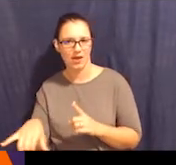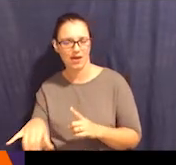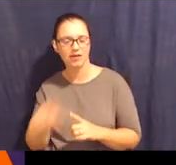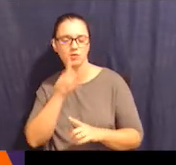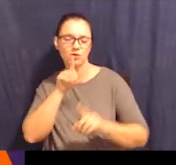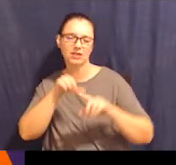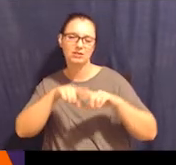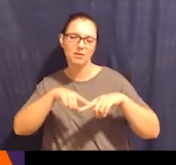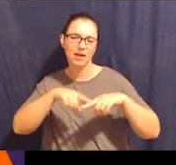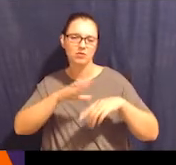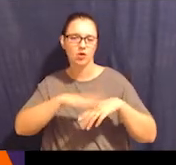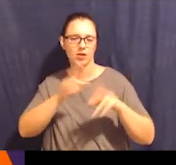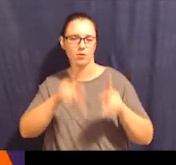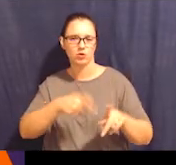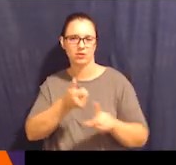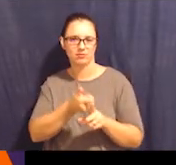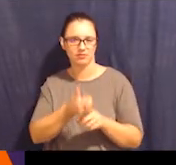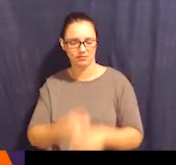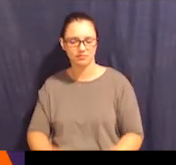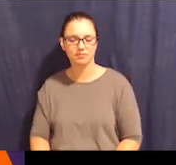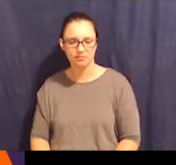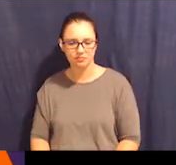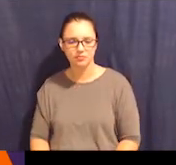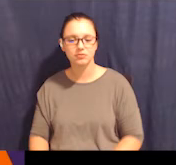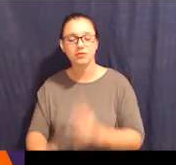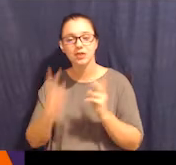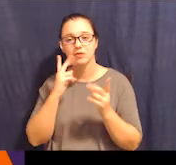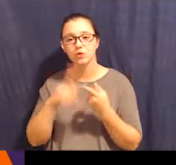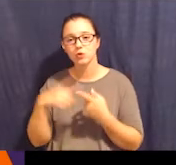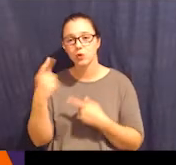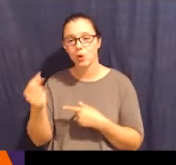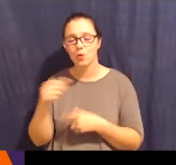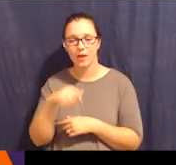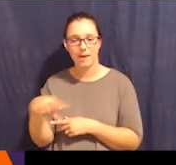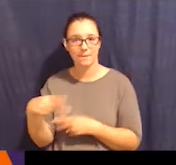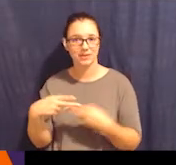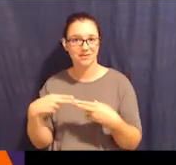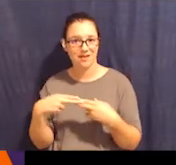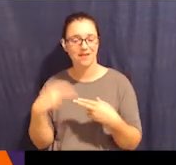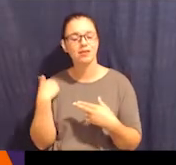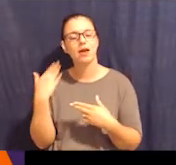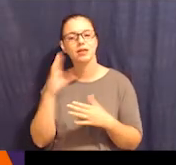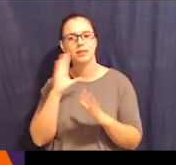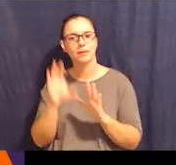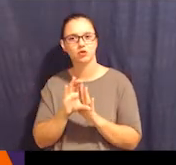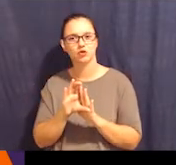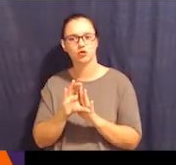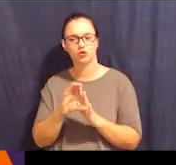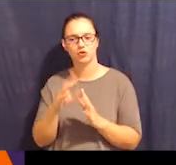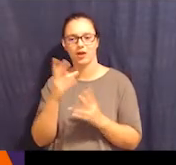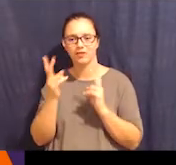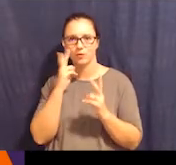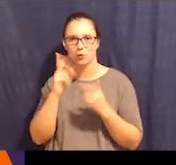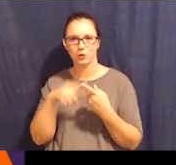Go app slide just has a picture of the Visuals to Go logo, which is sort of a jean jacket type pocket. And